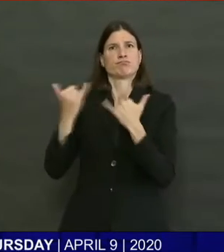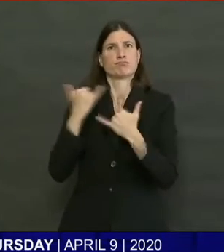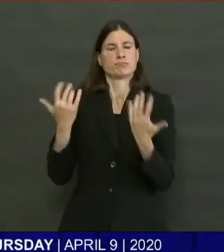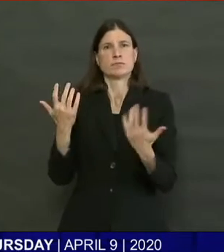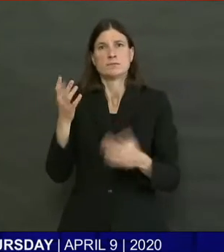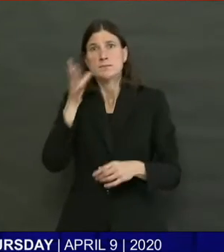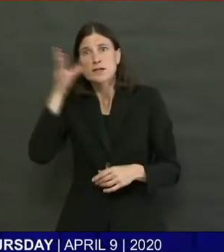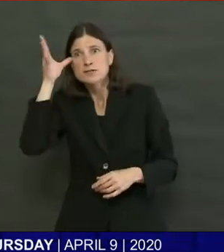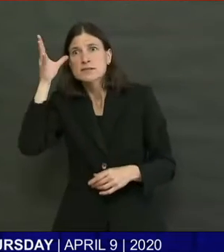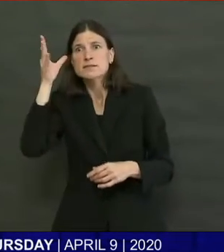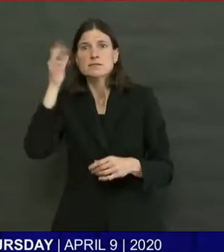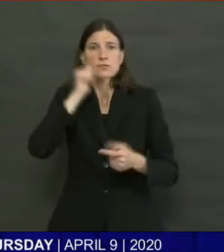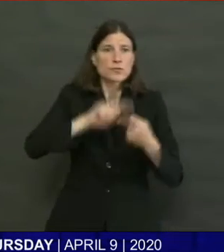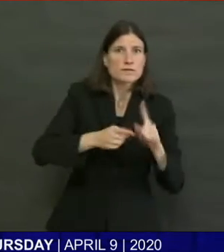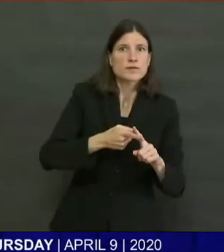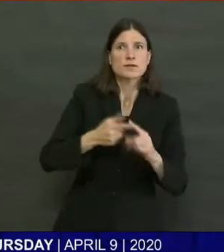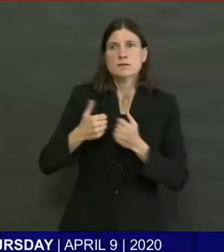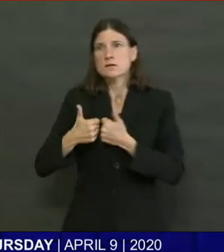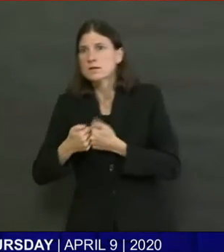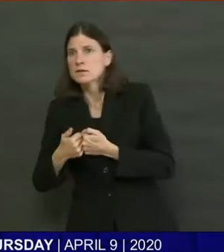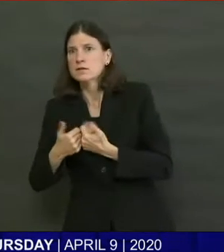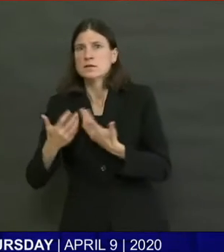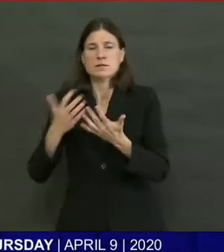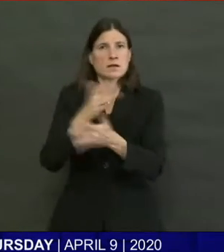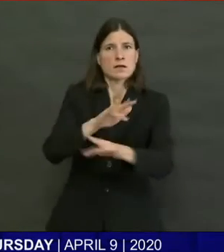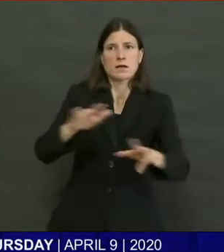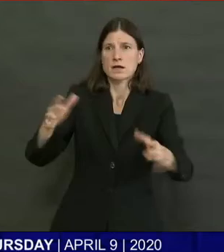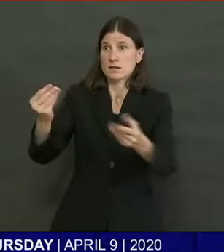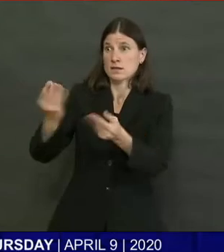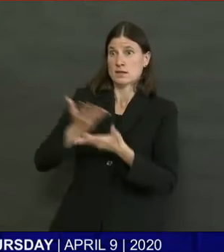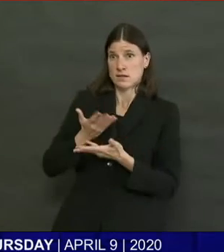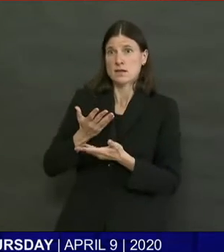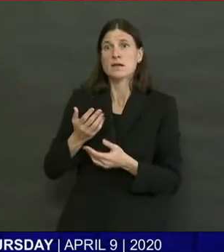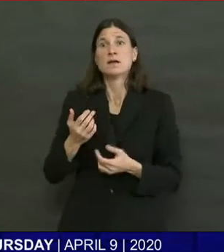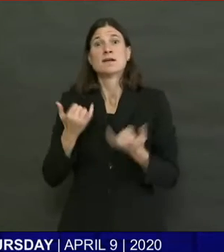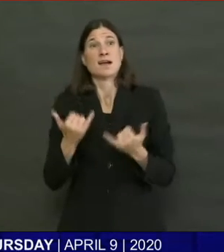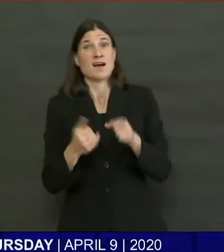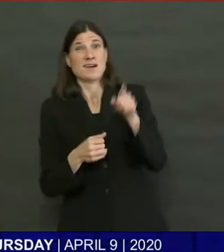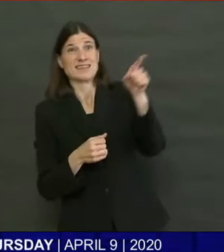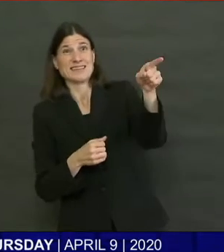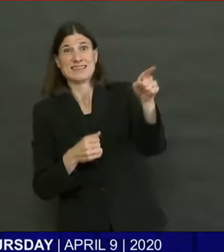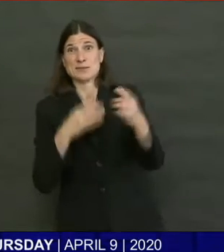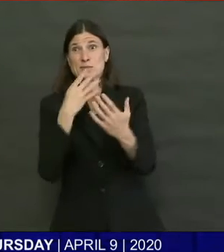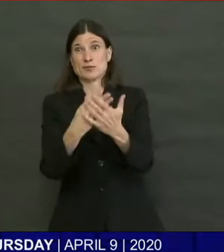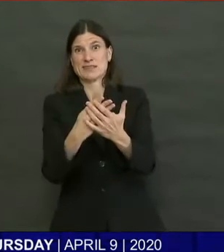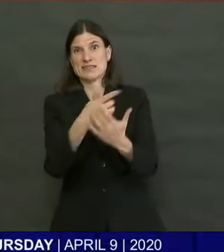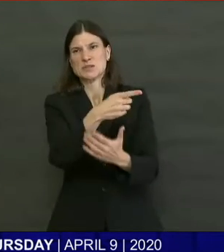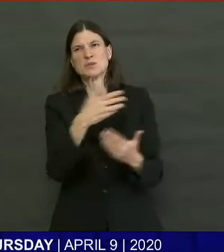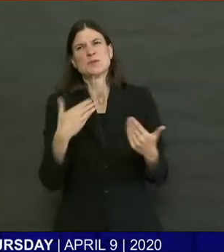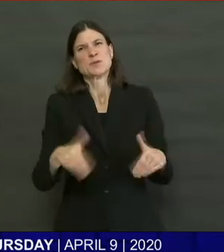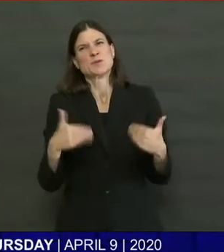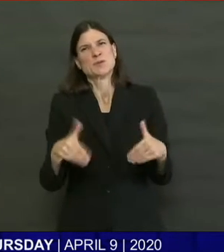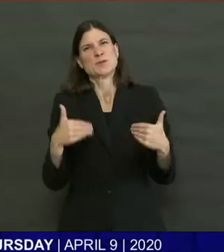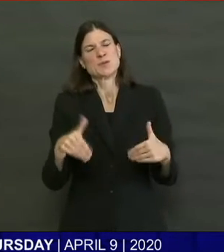It is ten times more stressful now because I've said you can't visit